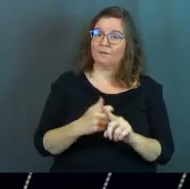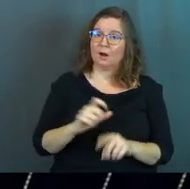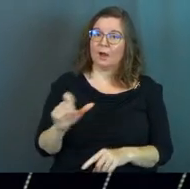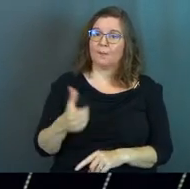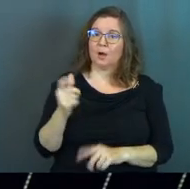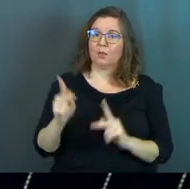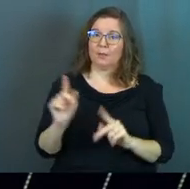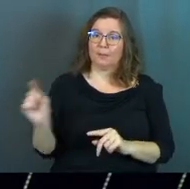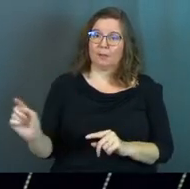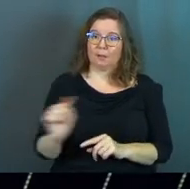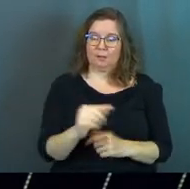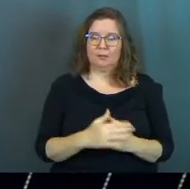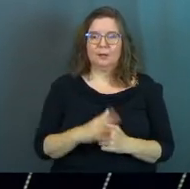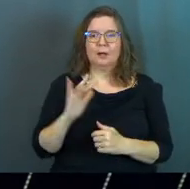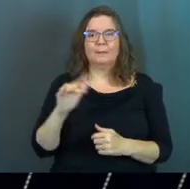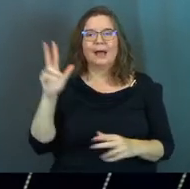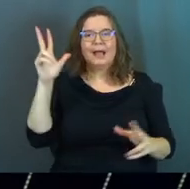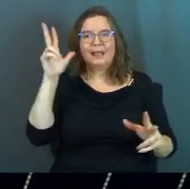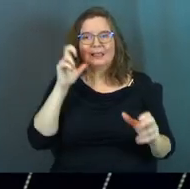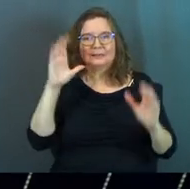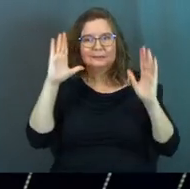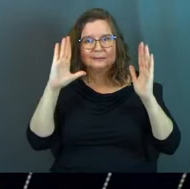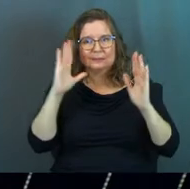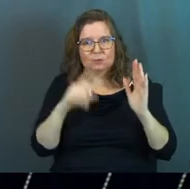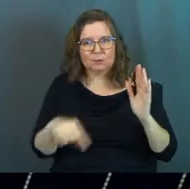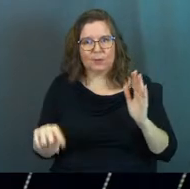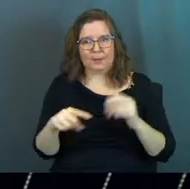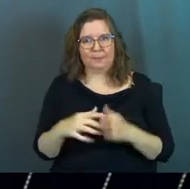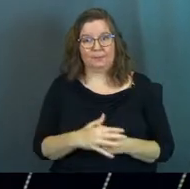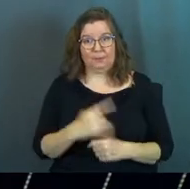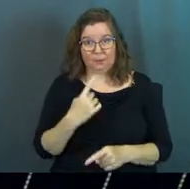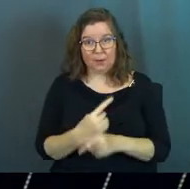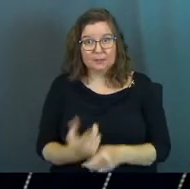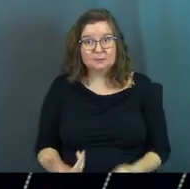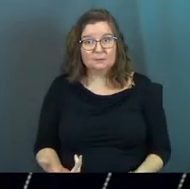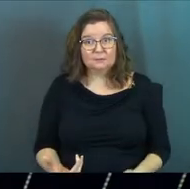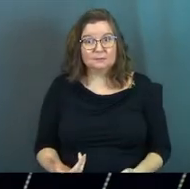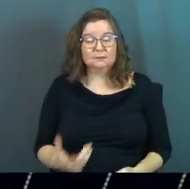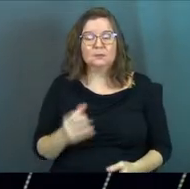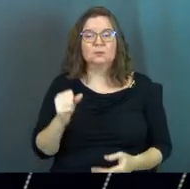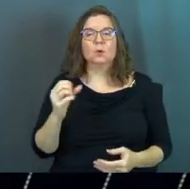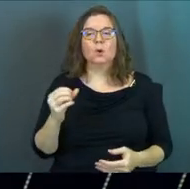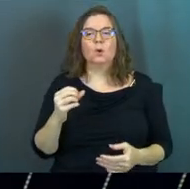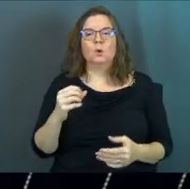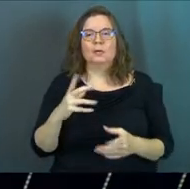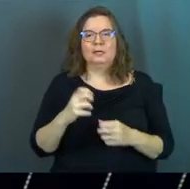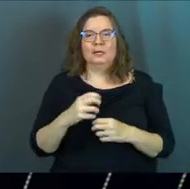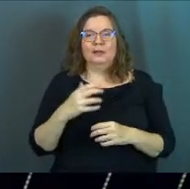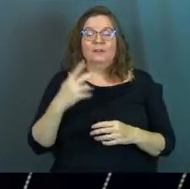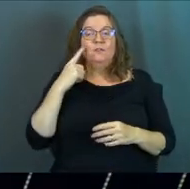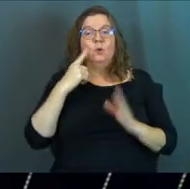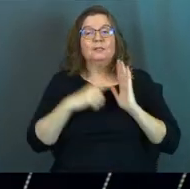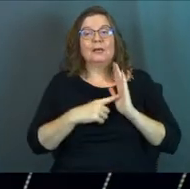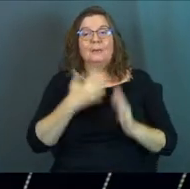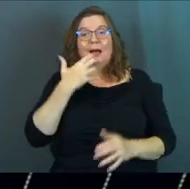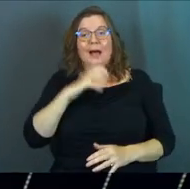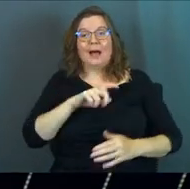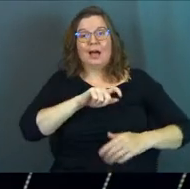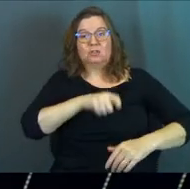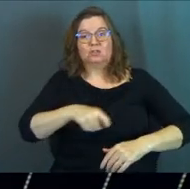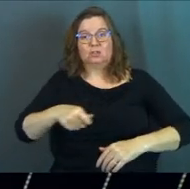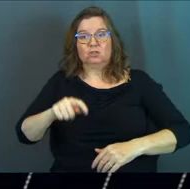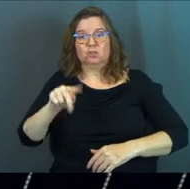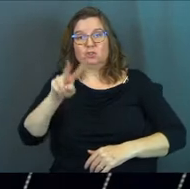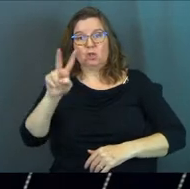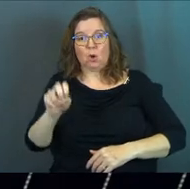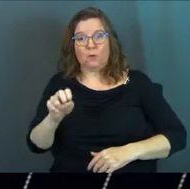from other people by listening to them. Right? So take the hot stove, for instance. There's two ways